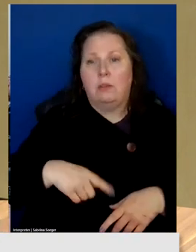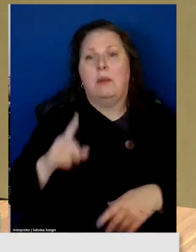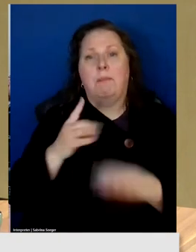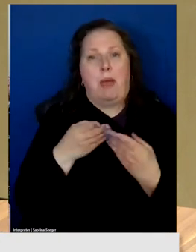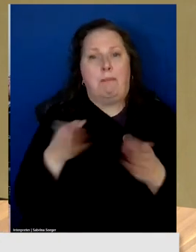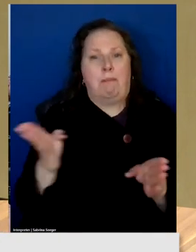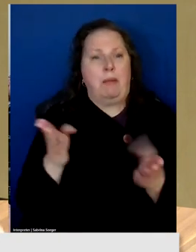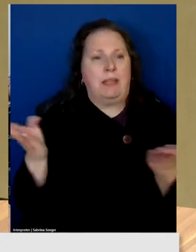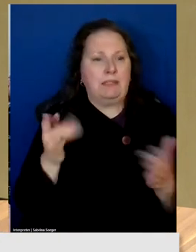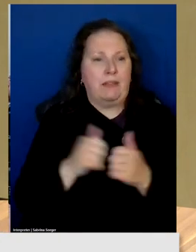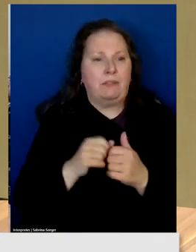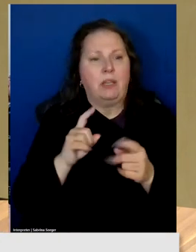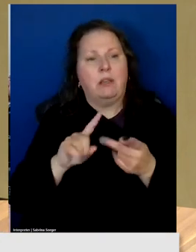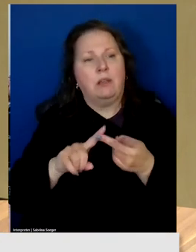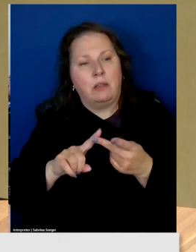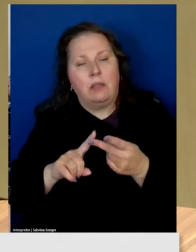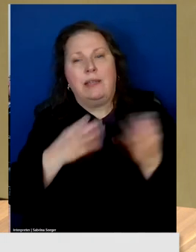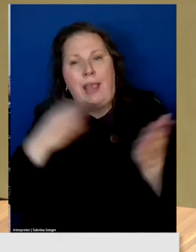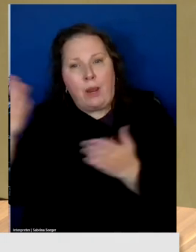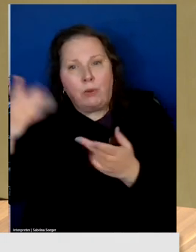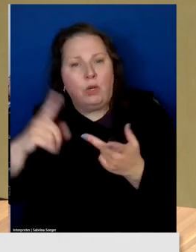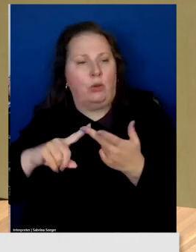grade carrier grade utility grade.